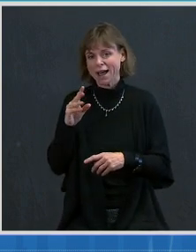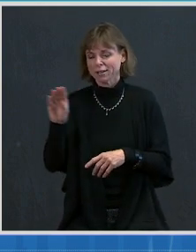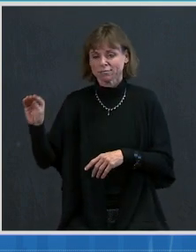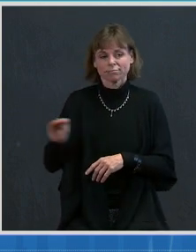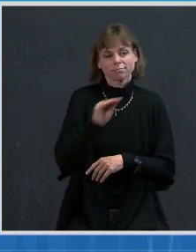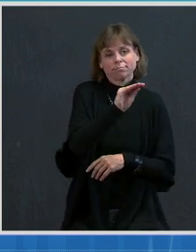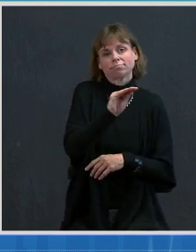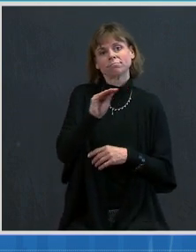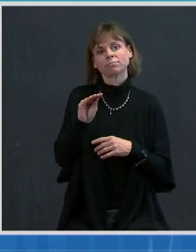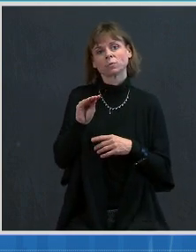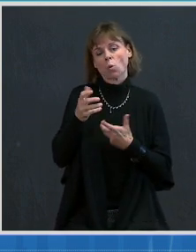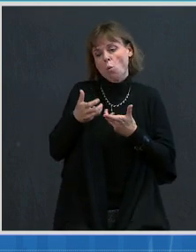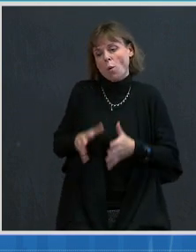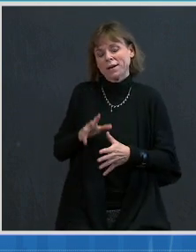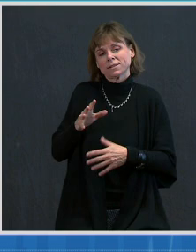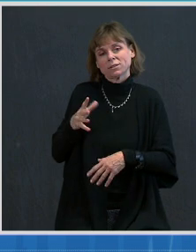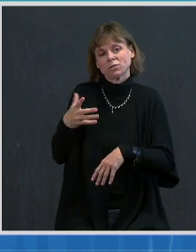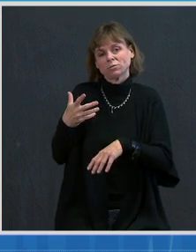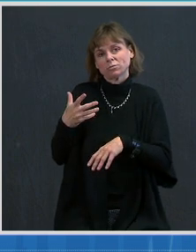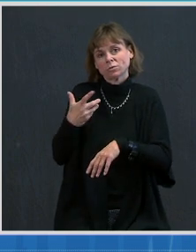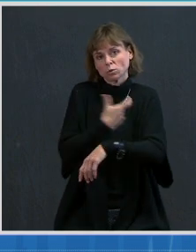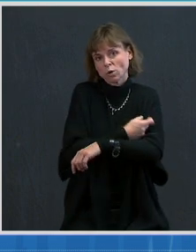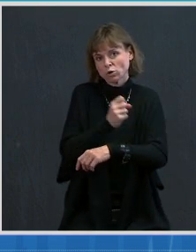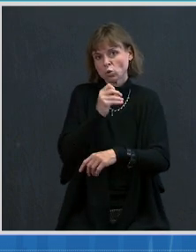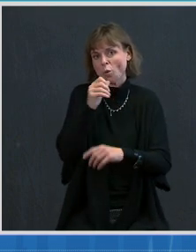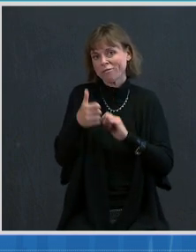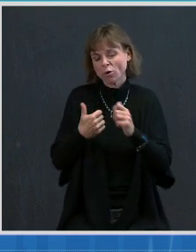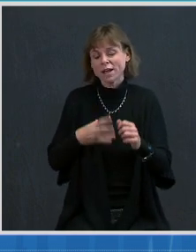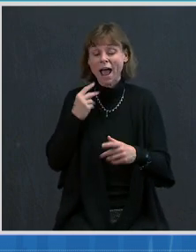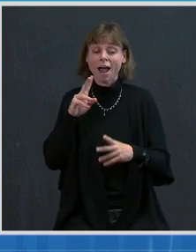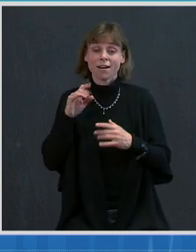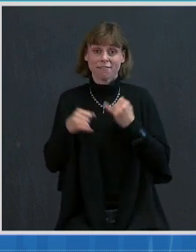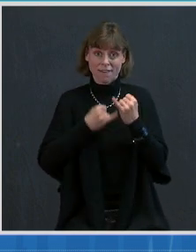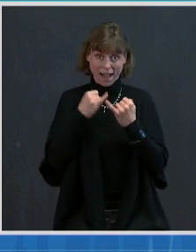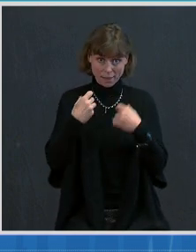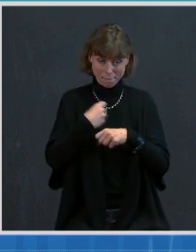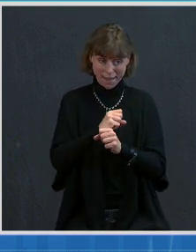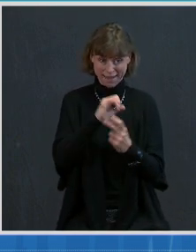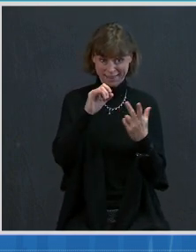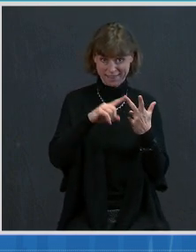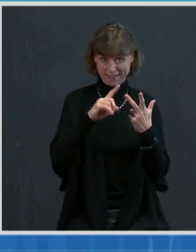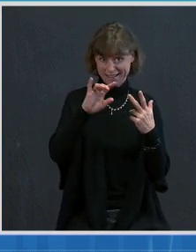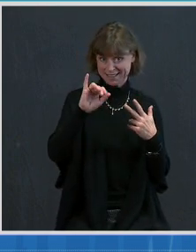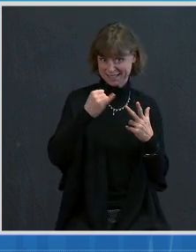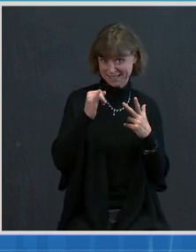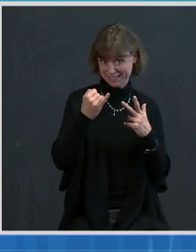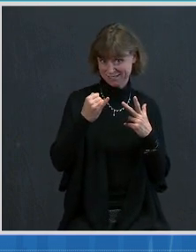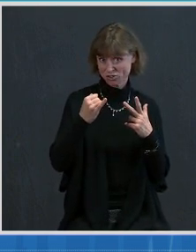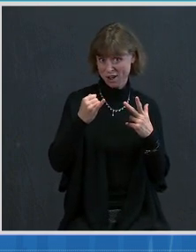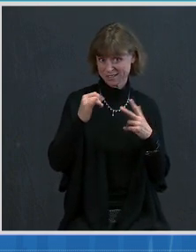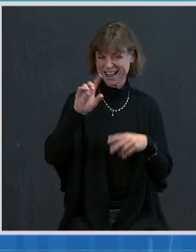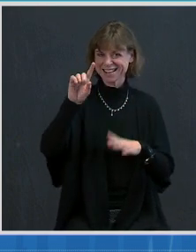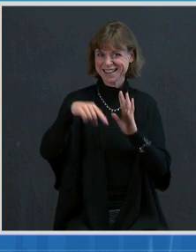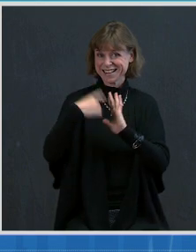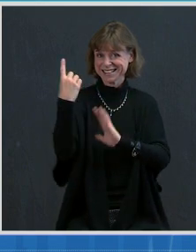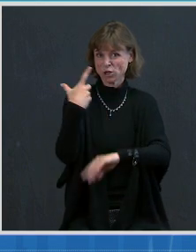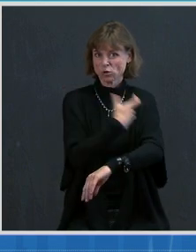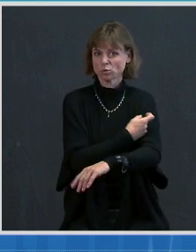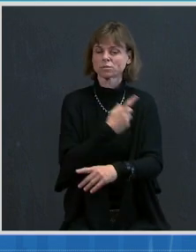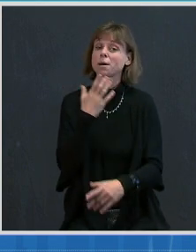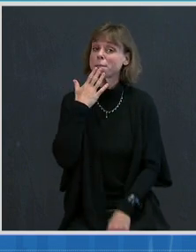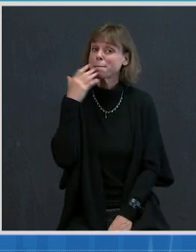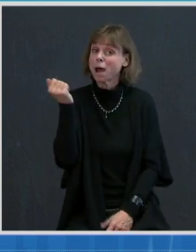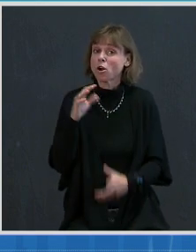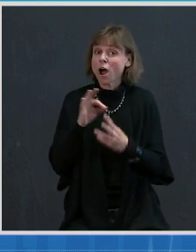And finally, making available the second the single-dose vaccine, Johnson & Johnson, as a terrific option for individuals who may prefer